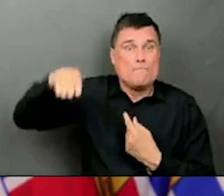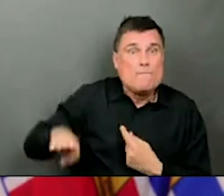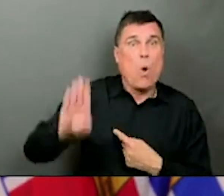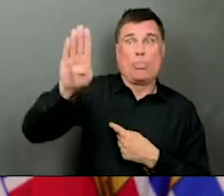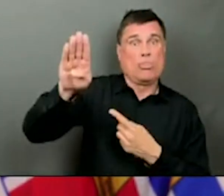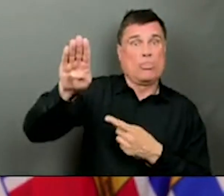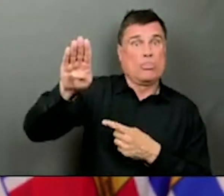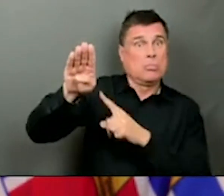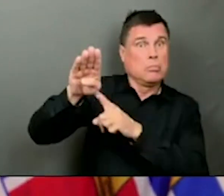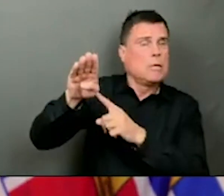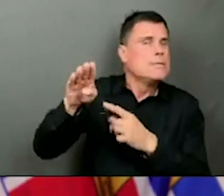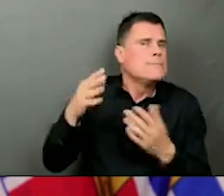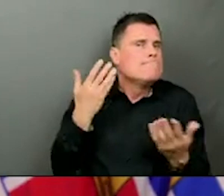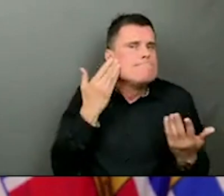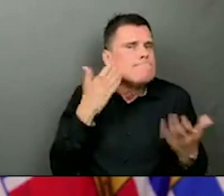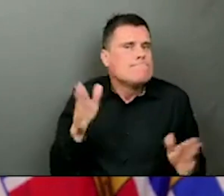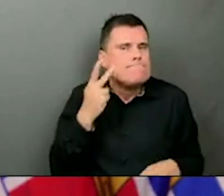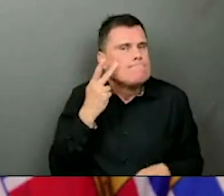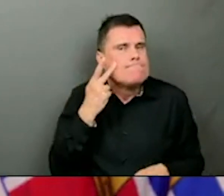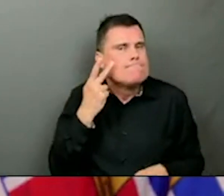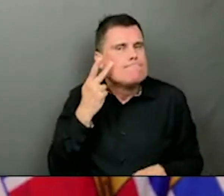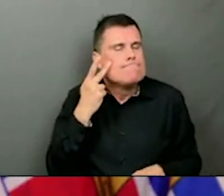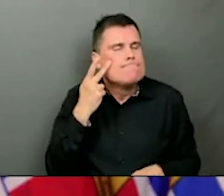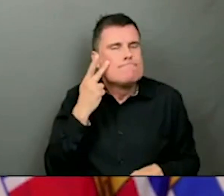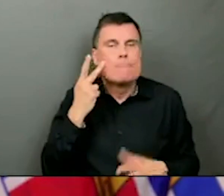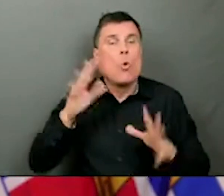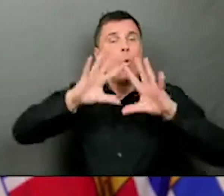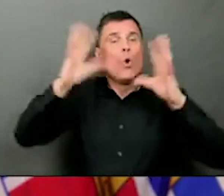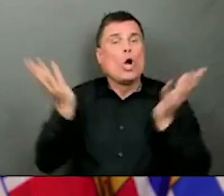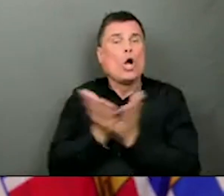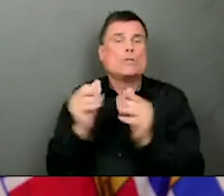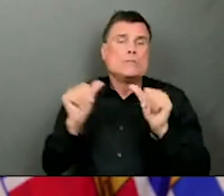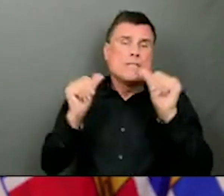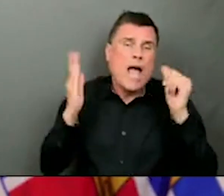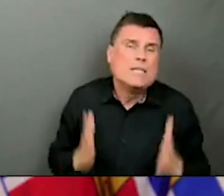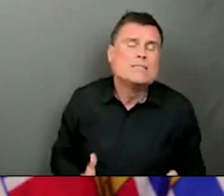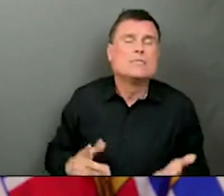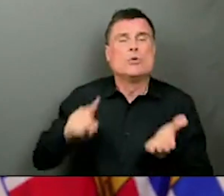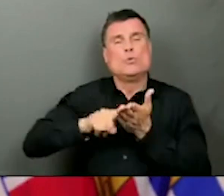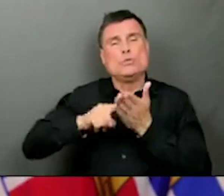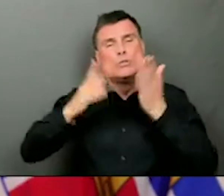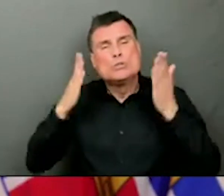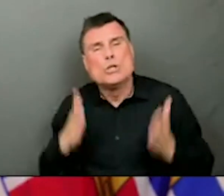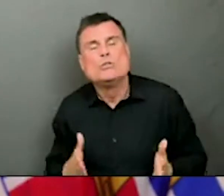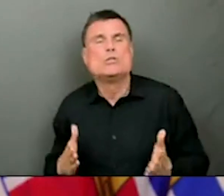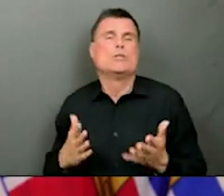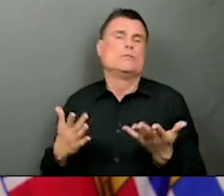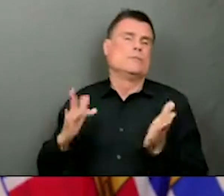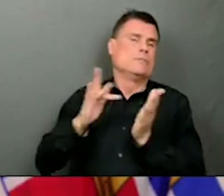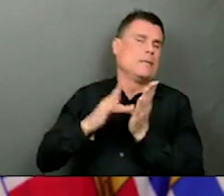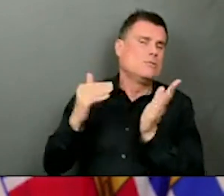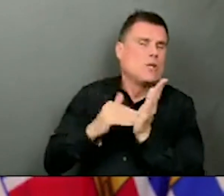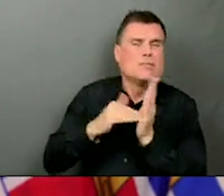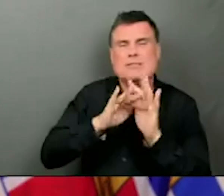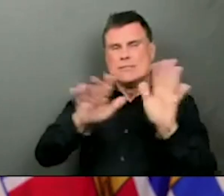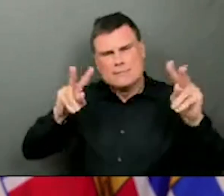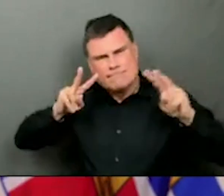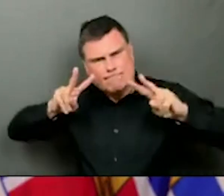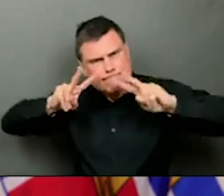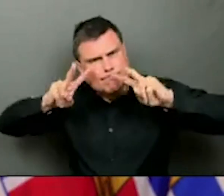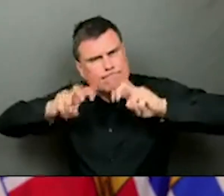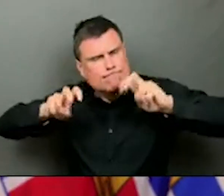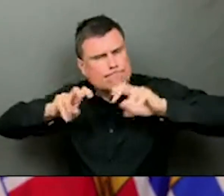takes advantage any time we give it people who are susceptible and the means to be